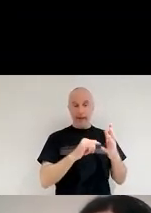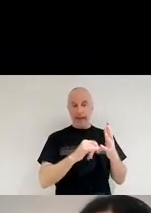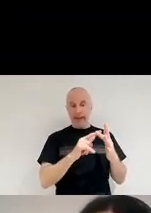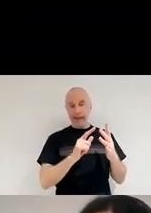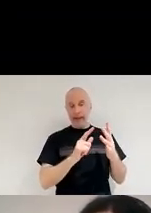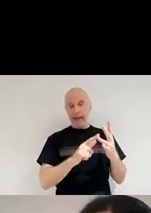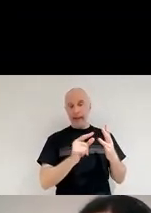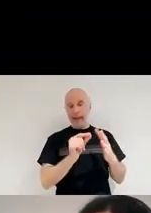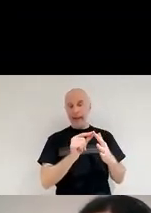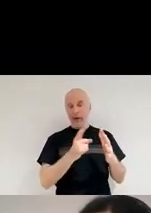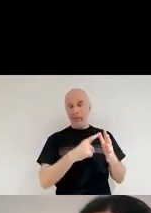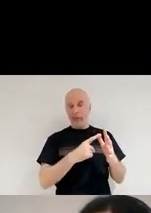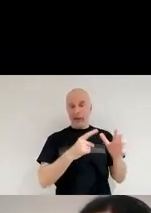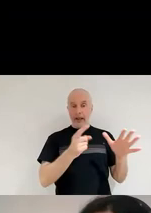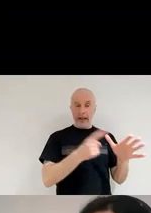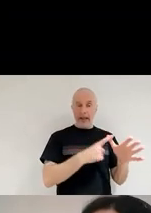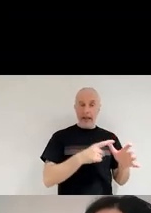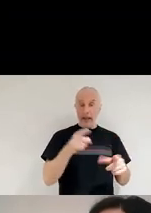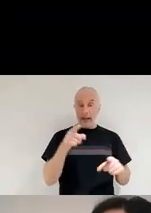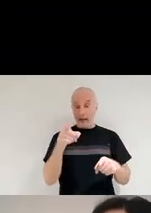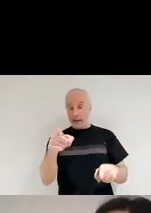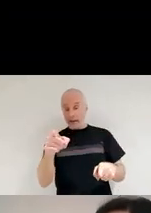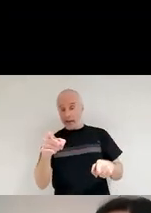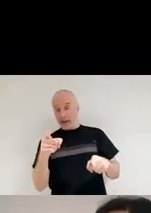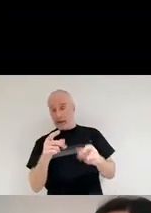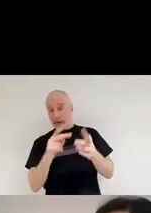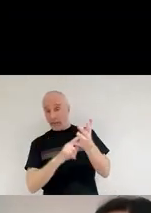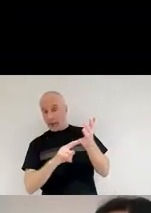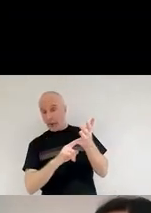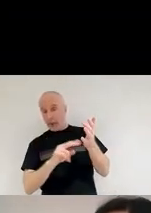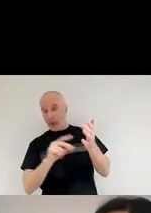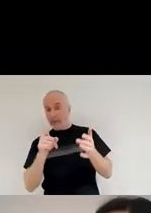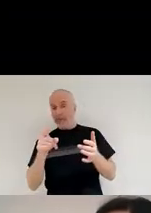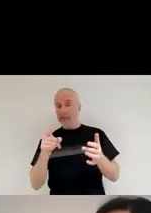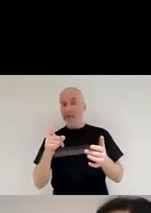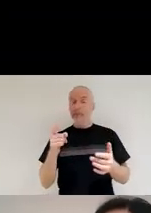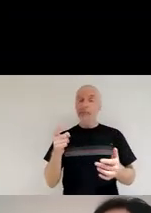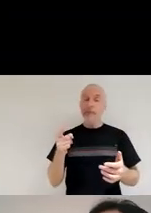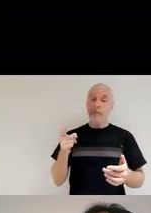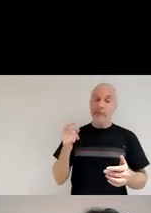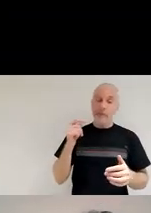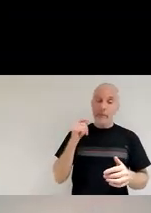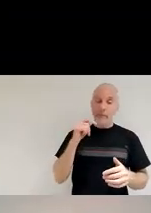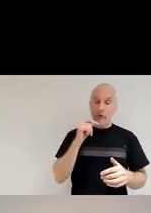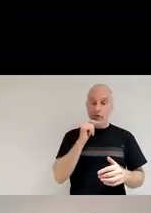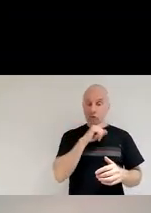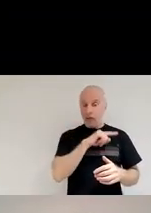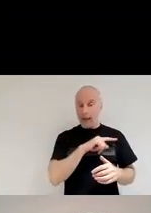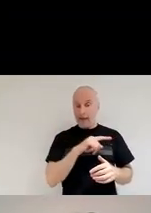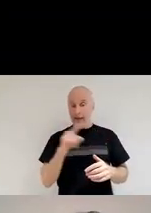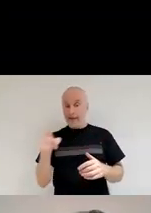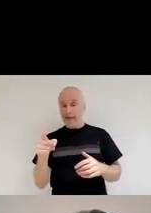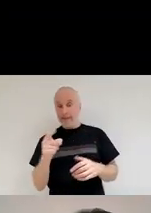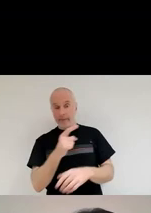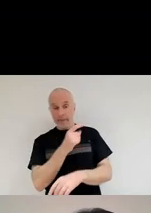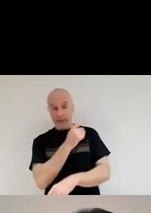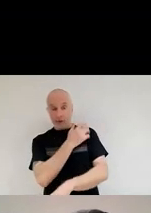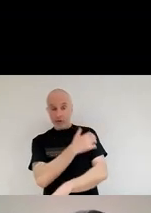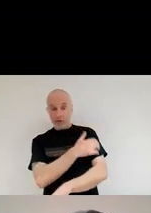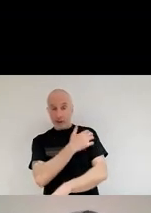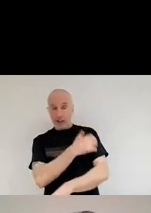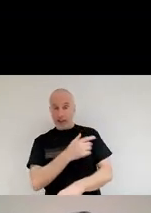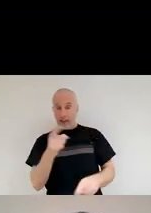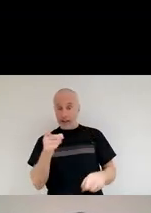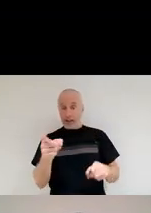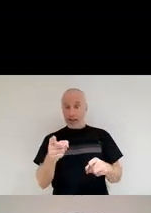is a blue region and then there is a red region. And then I drew the kind of reverse shock here in green. So this reverse shock is going to move in.